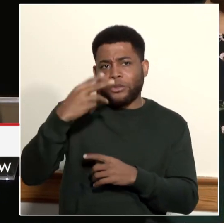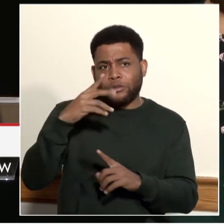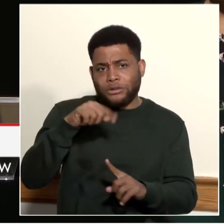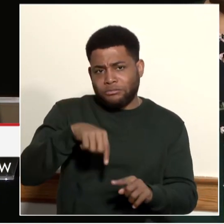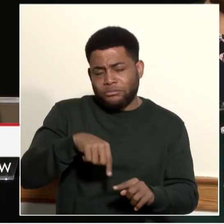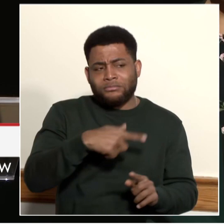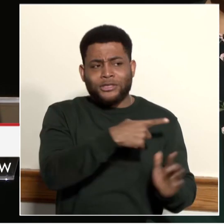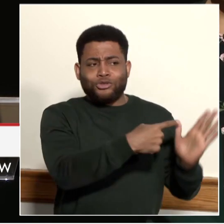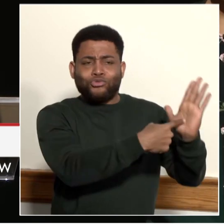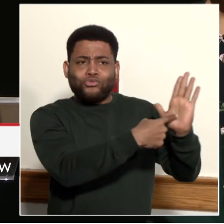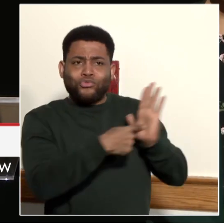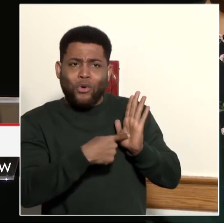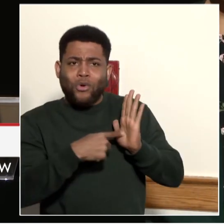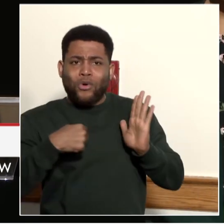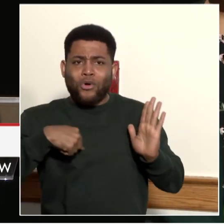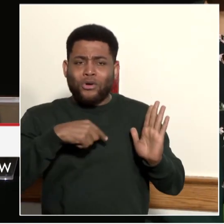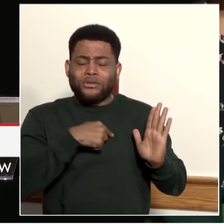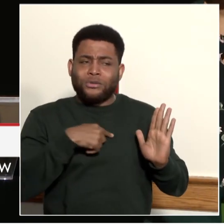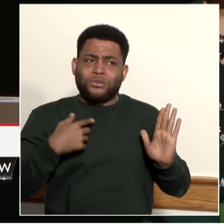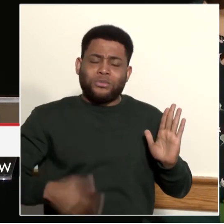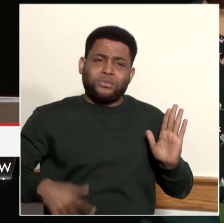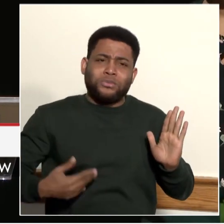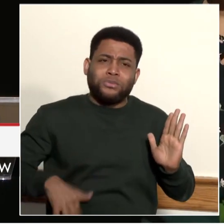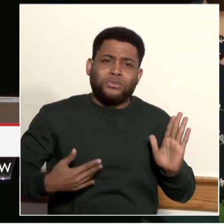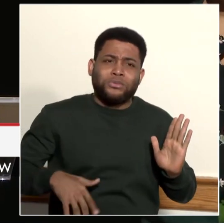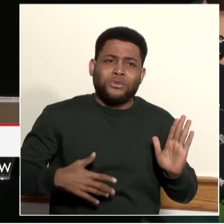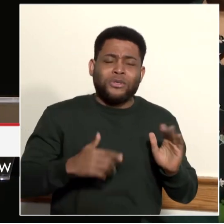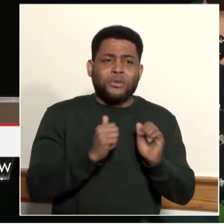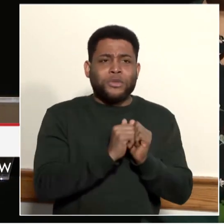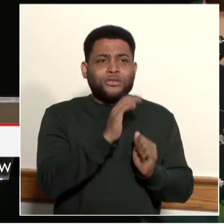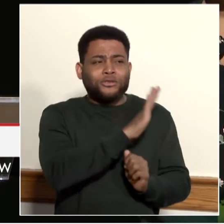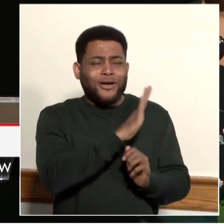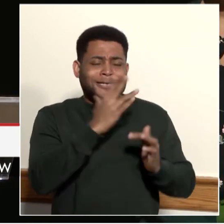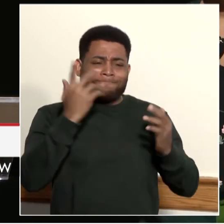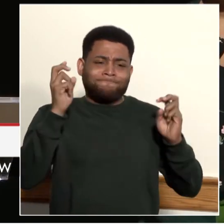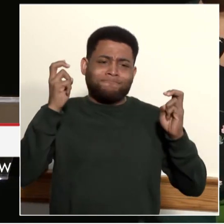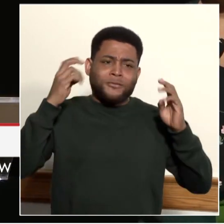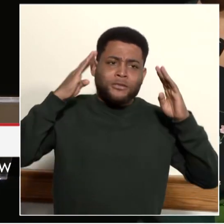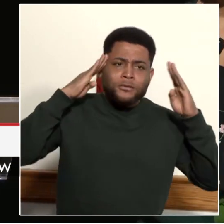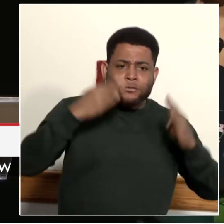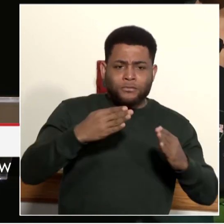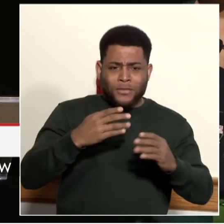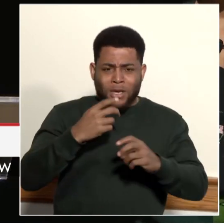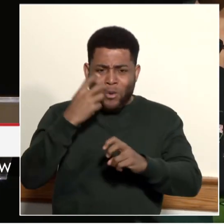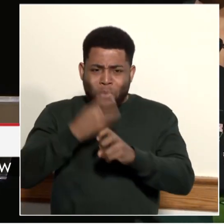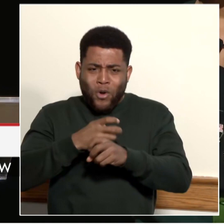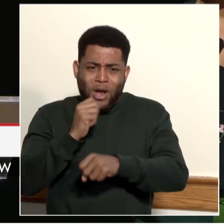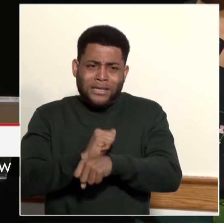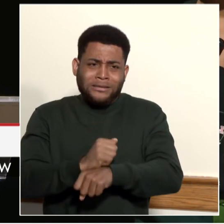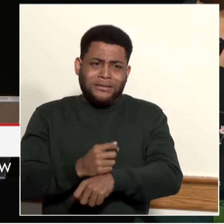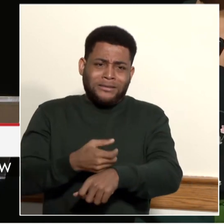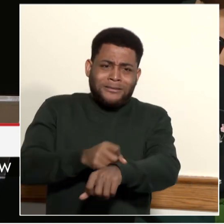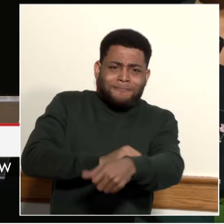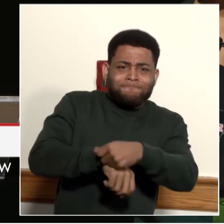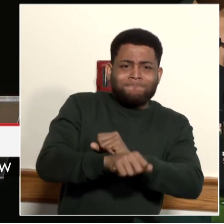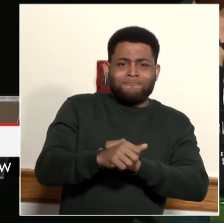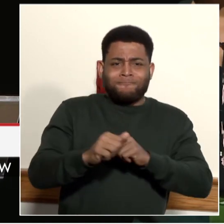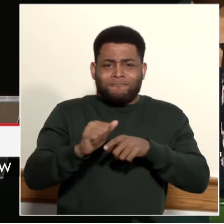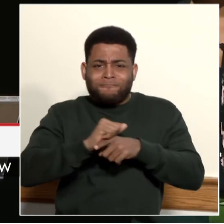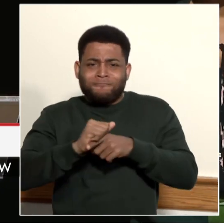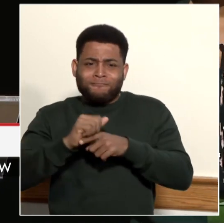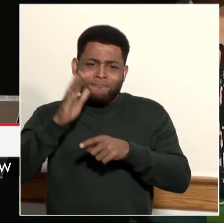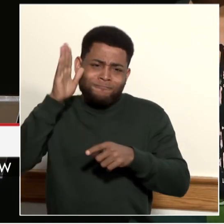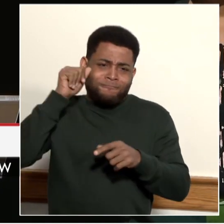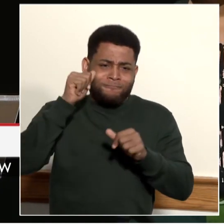with determination and hard work, we can achieve our wildest dream. Thank you. launching